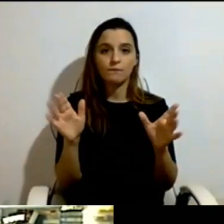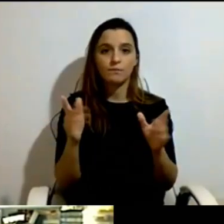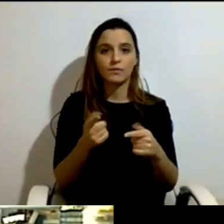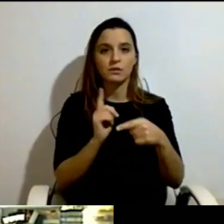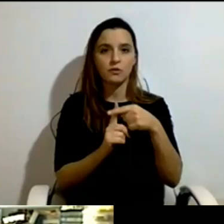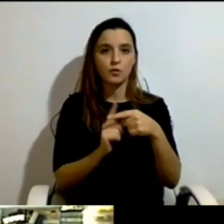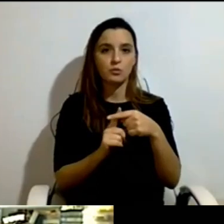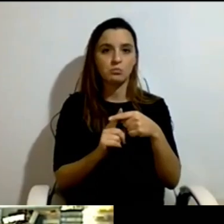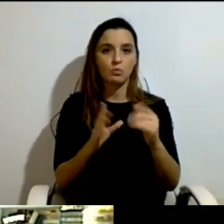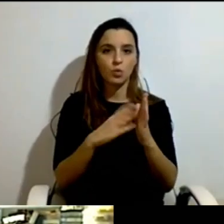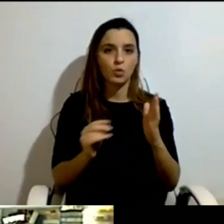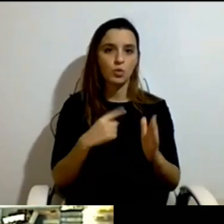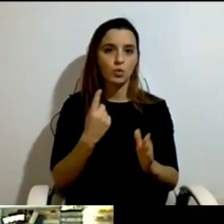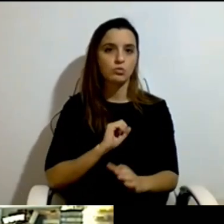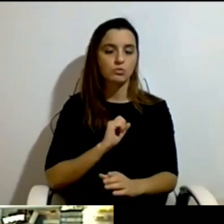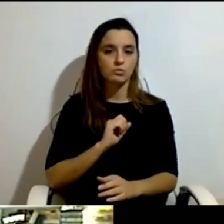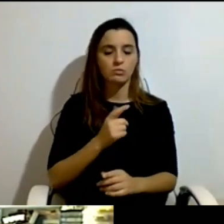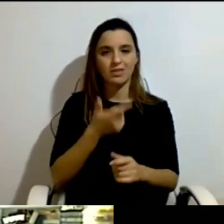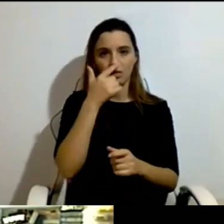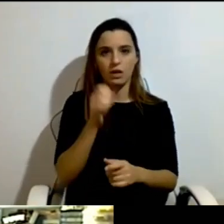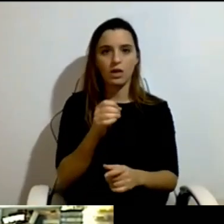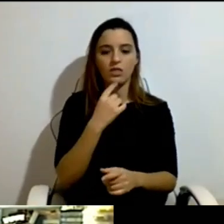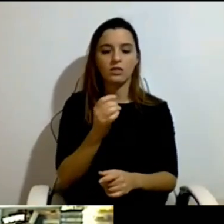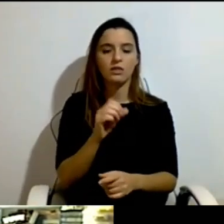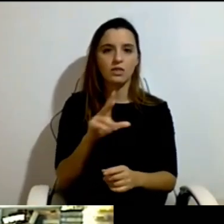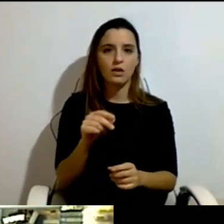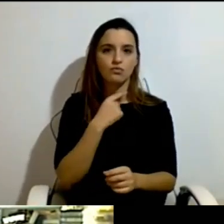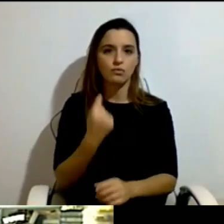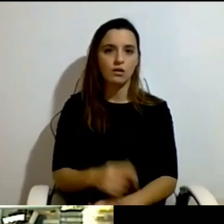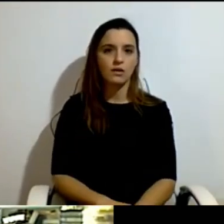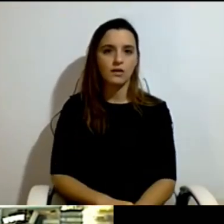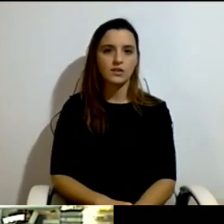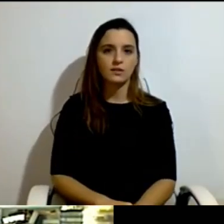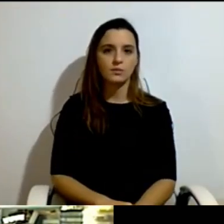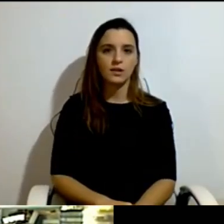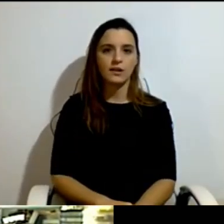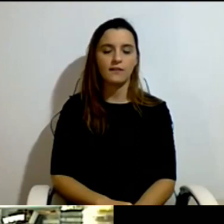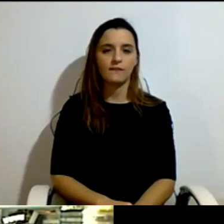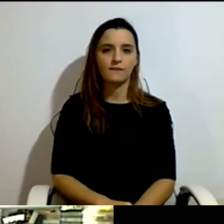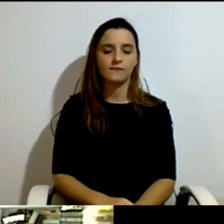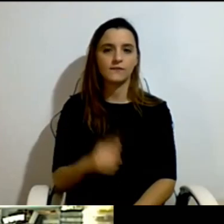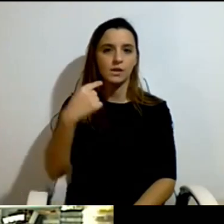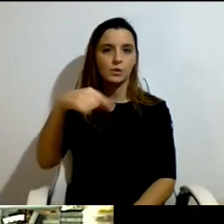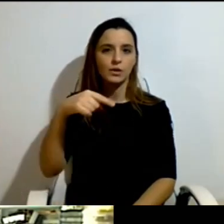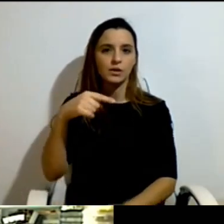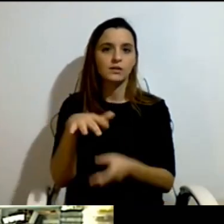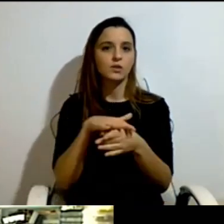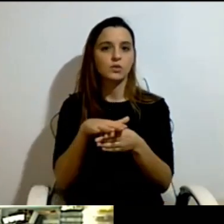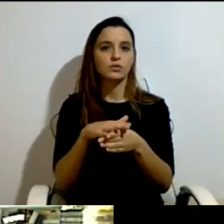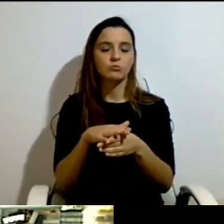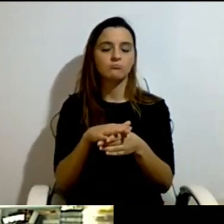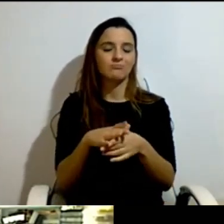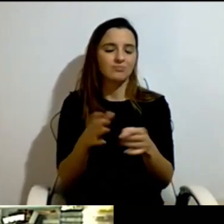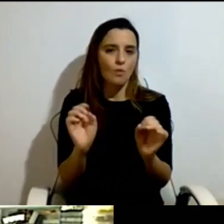after that. It was just, there was not one case of these 250 who did not say that their life